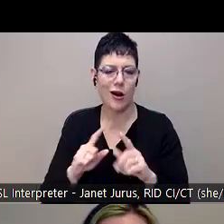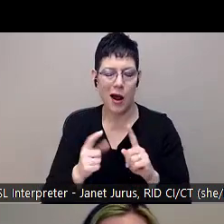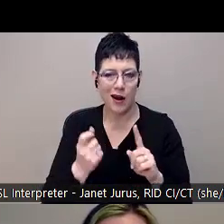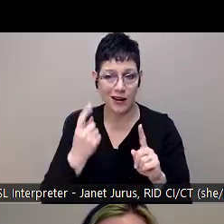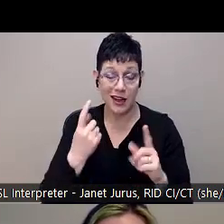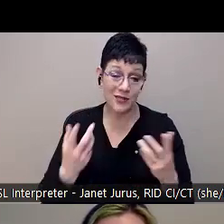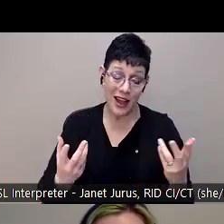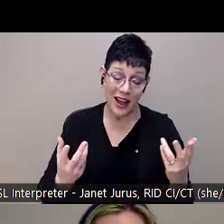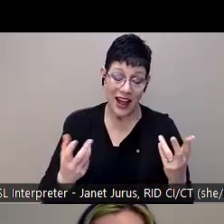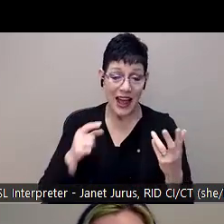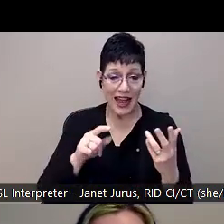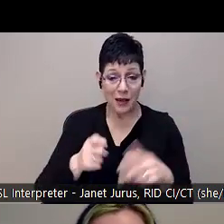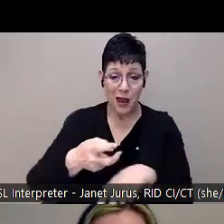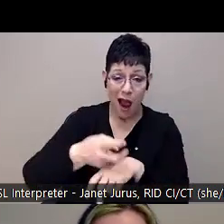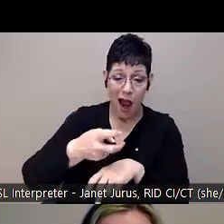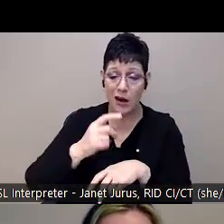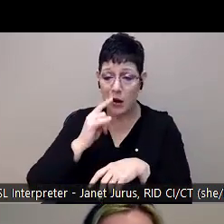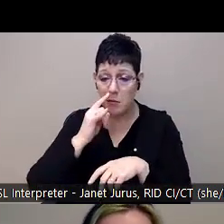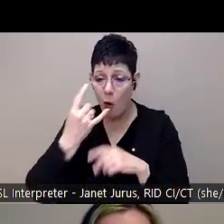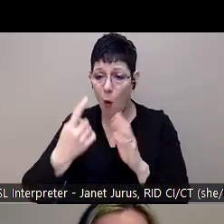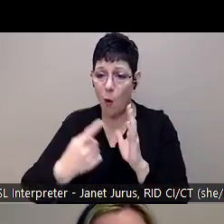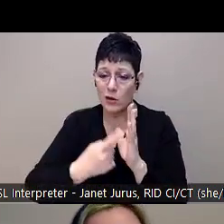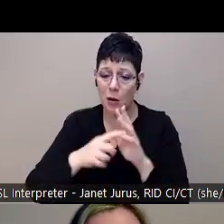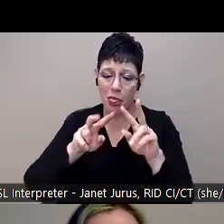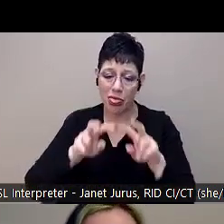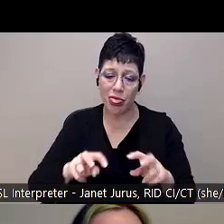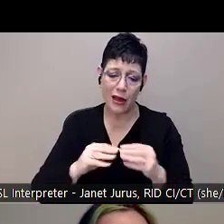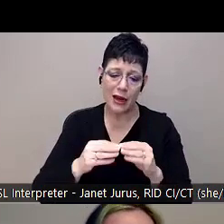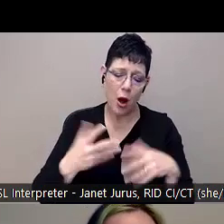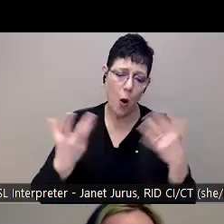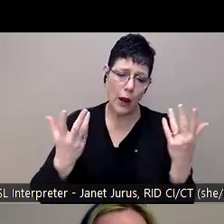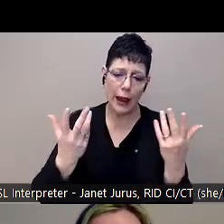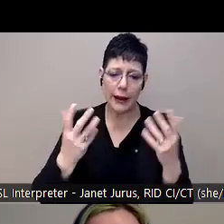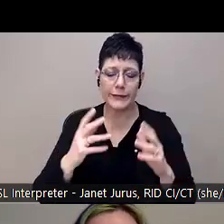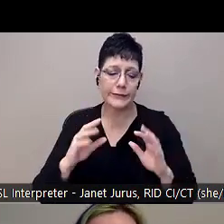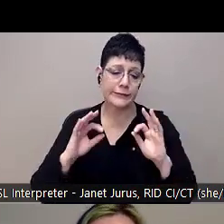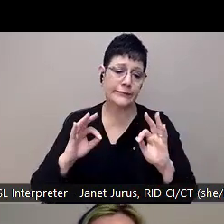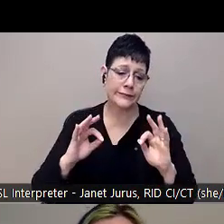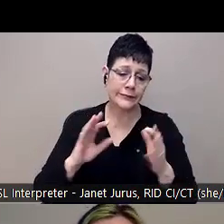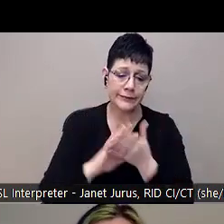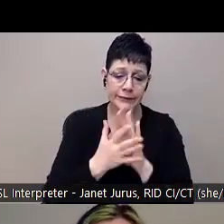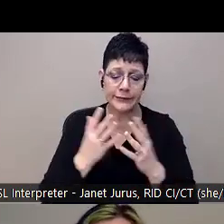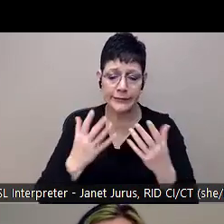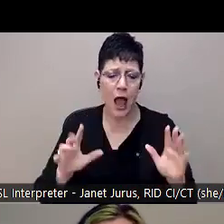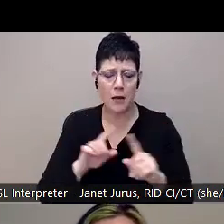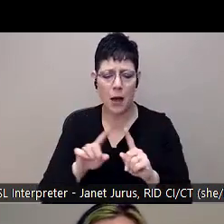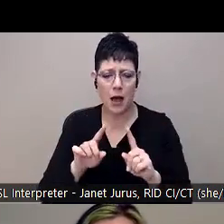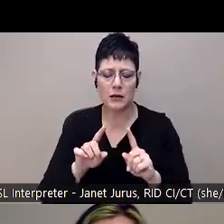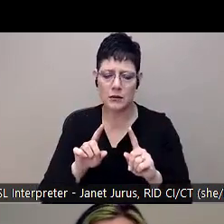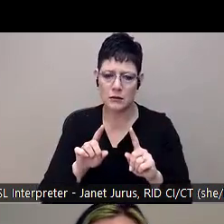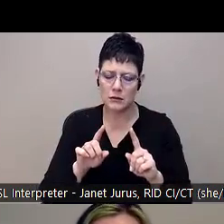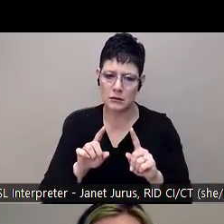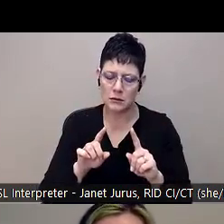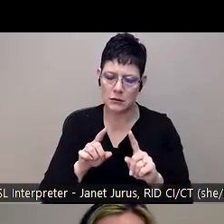yeah, it can be hard and boring sometimes to just look at the numbers and be like, okay, cool. This, that, but we really are seeing the differences